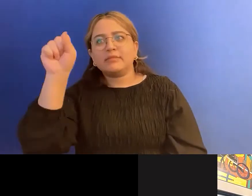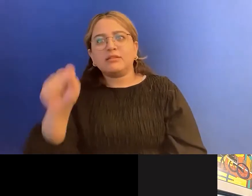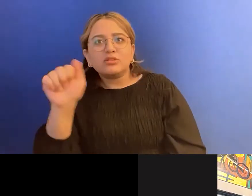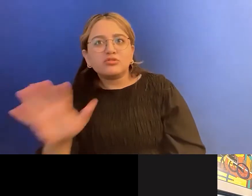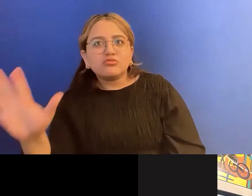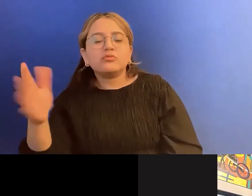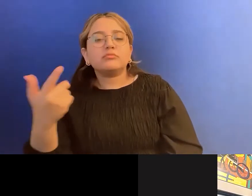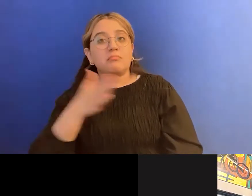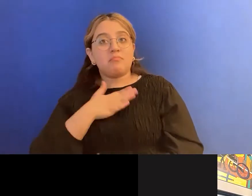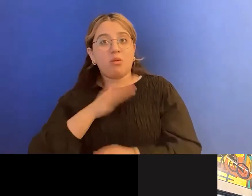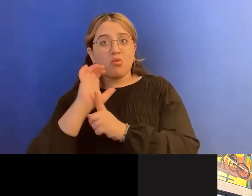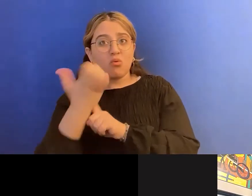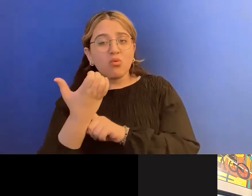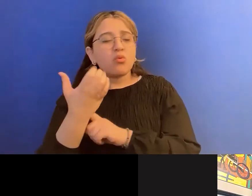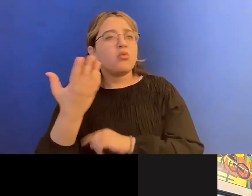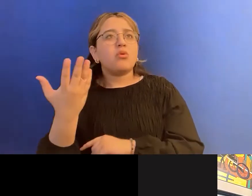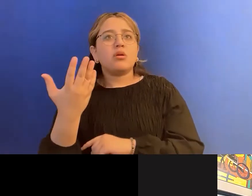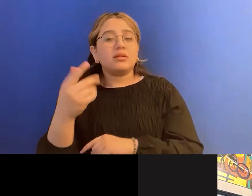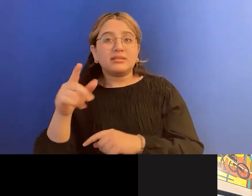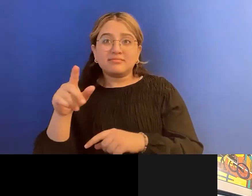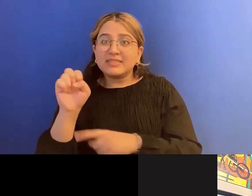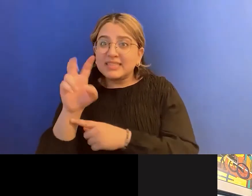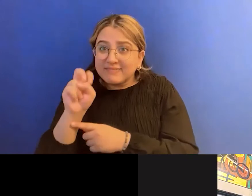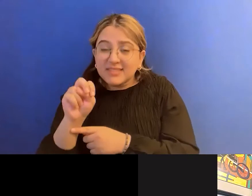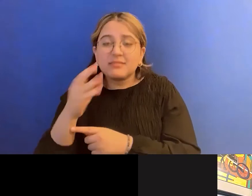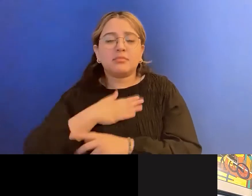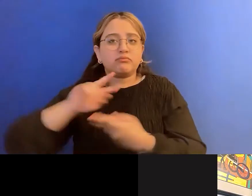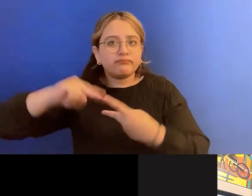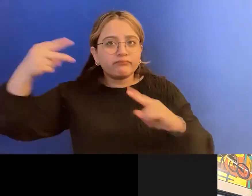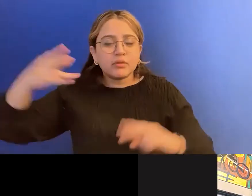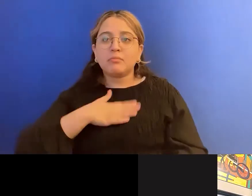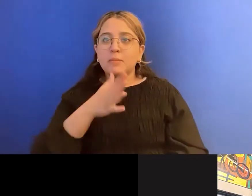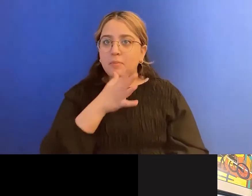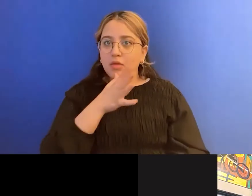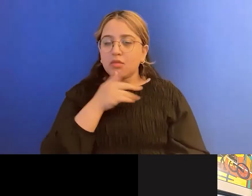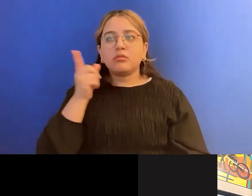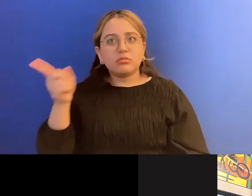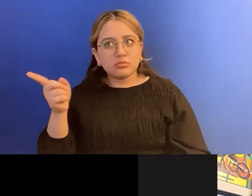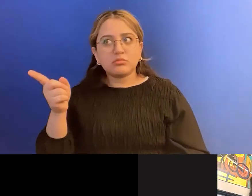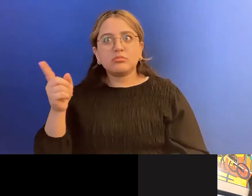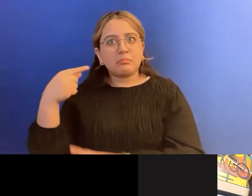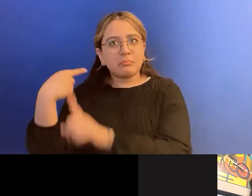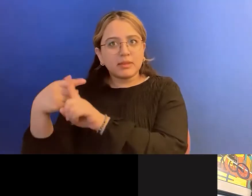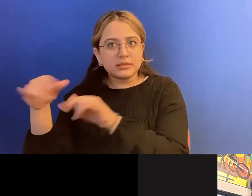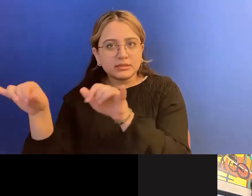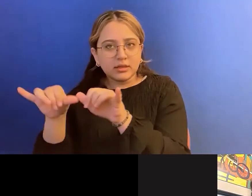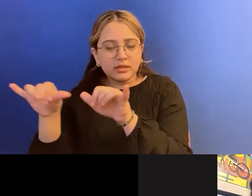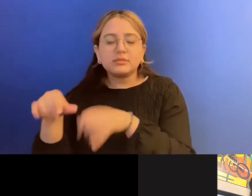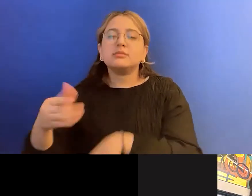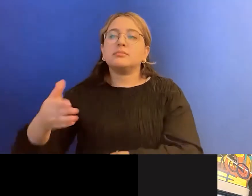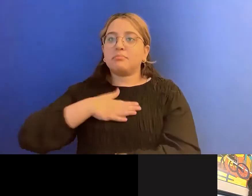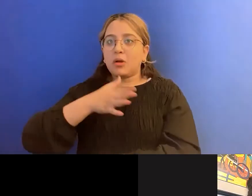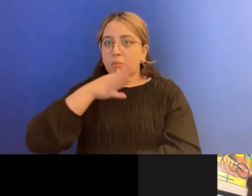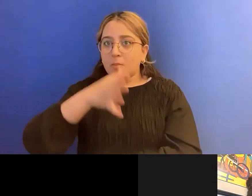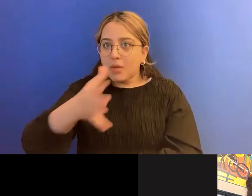culturally and even, you know, genetically my, my mother is plus sized, my grandmother is plus sized. And so,